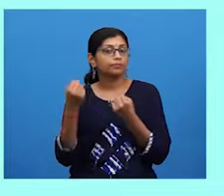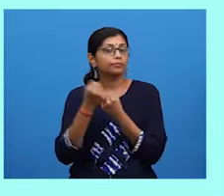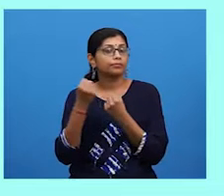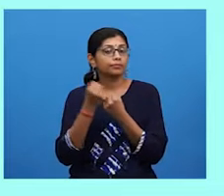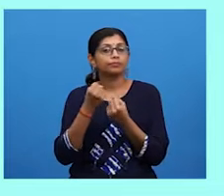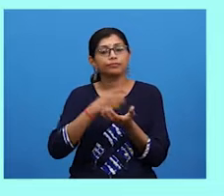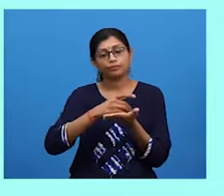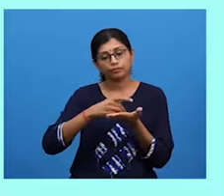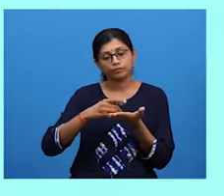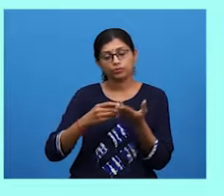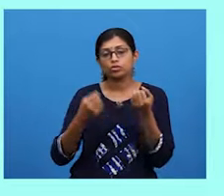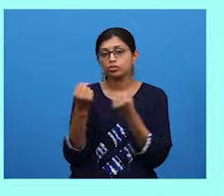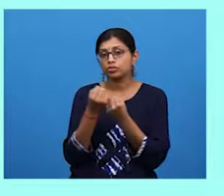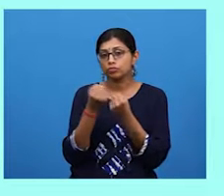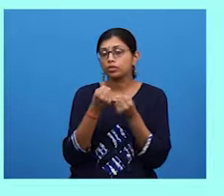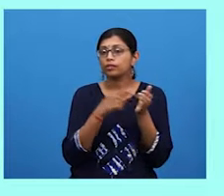our point.